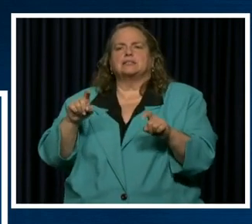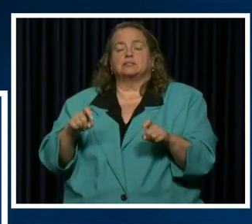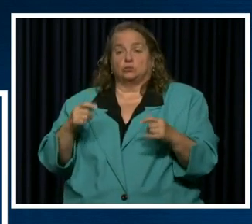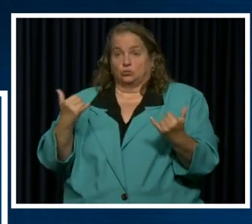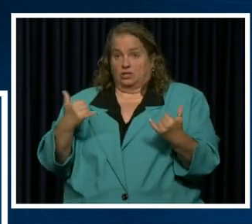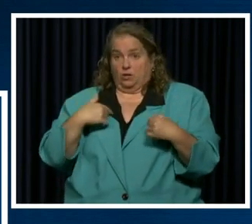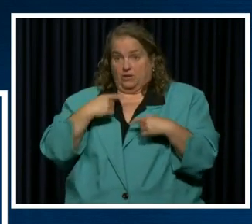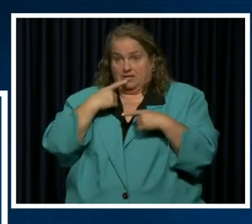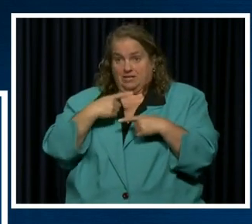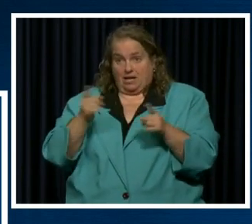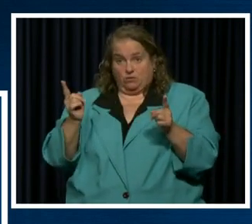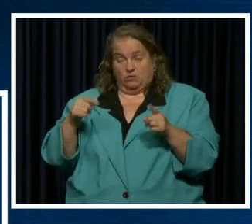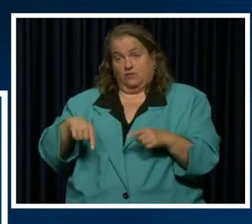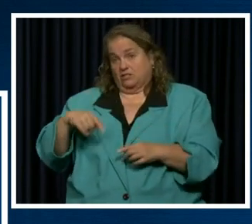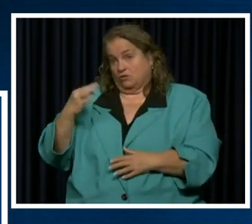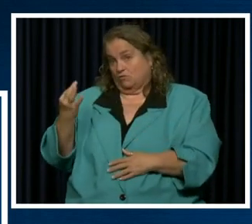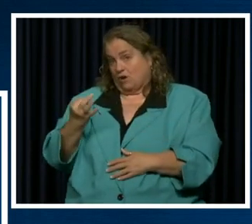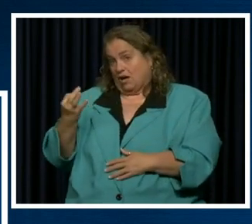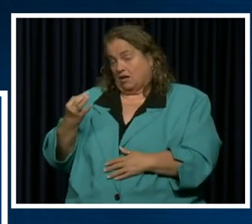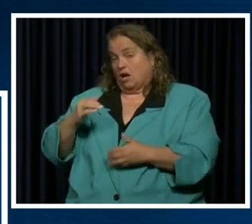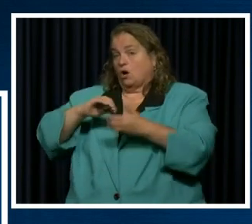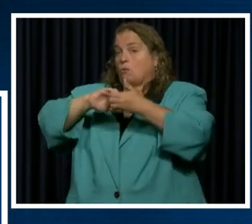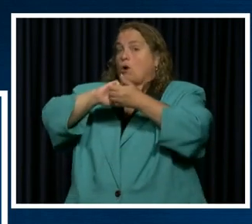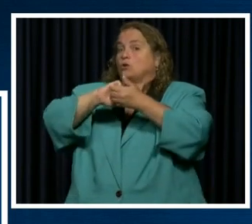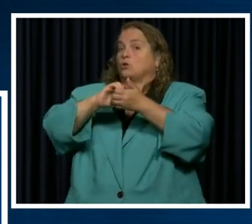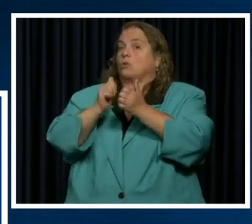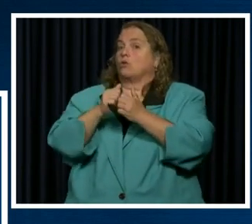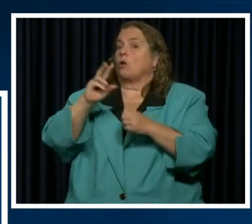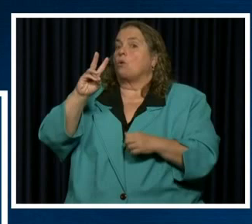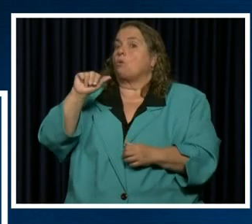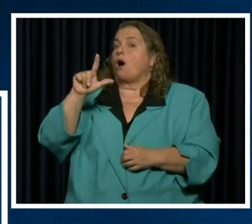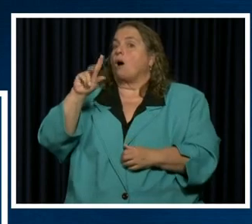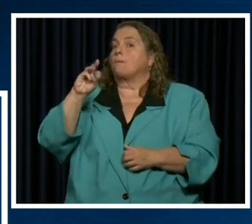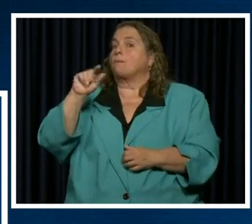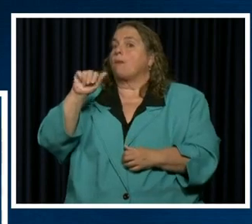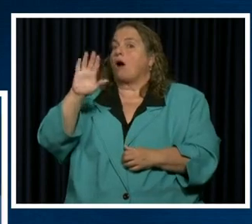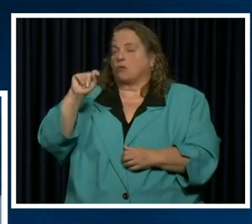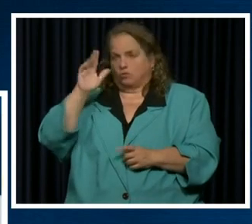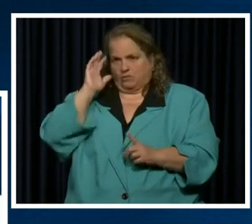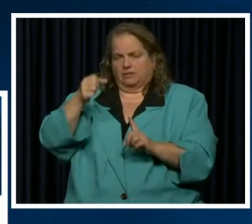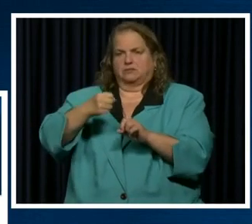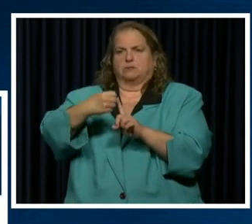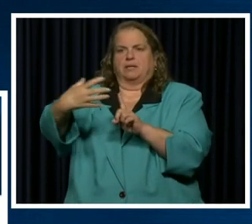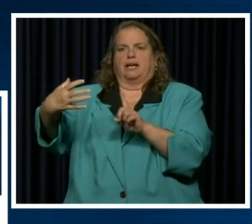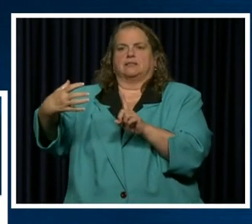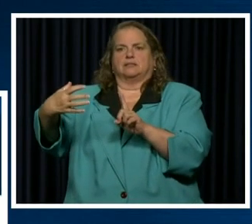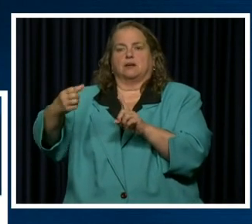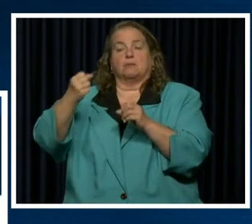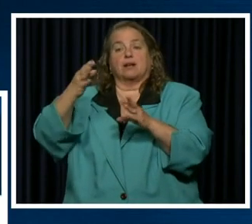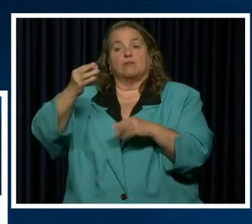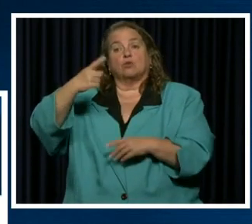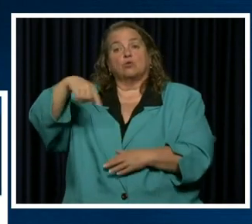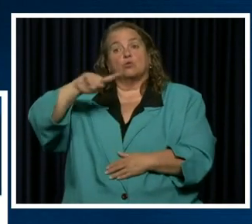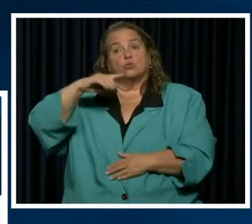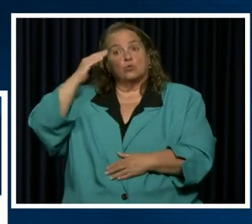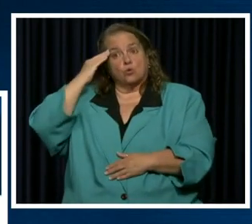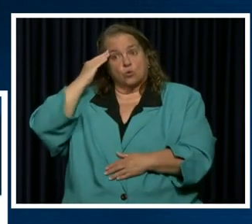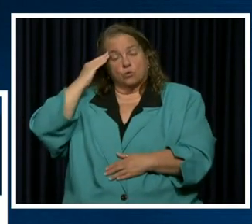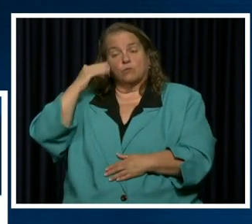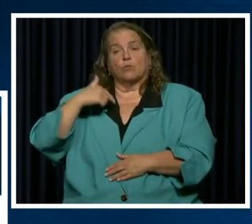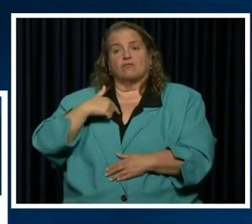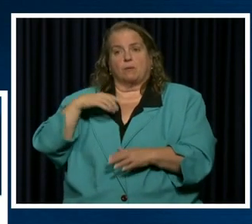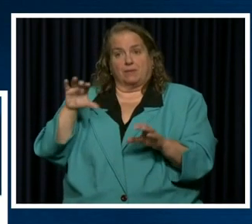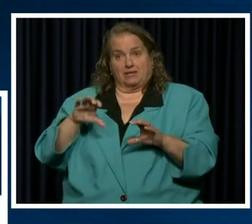announcing that starting this Friday, our partnership with Walmart is going to expand. As some of you all know, we've been